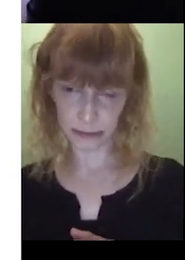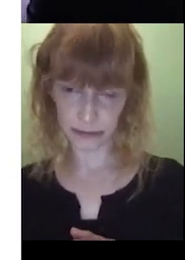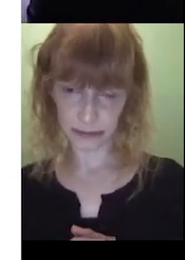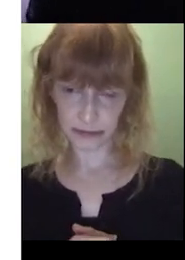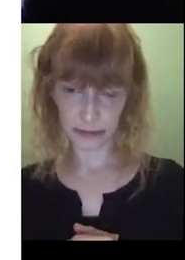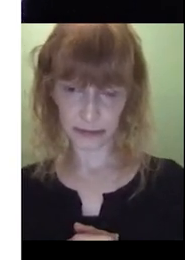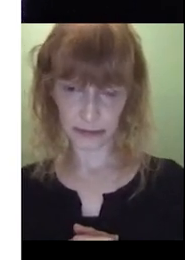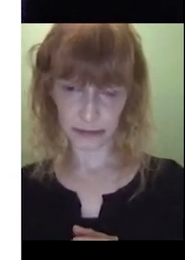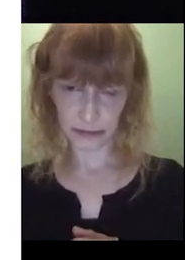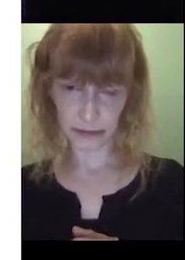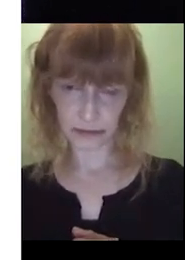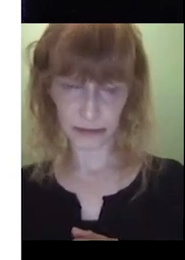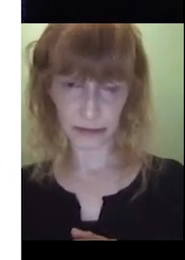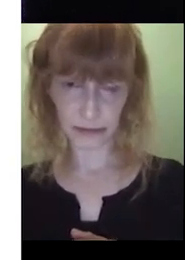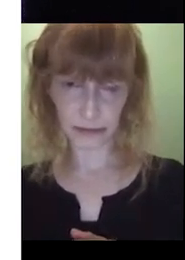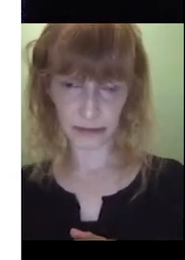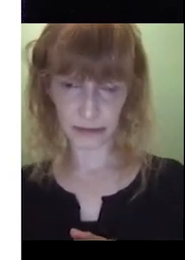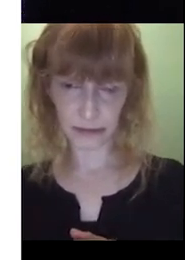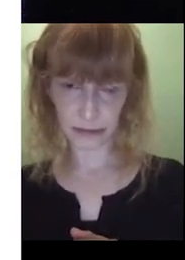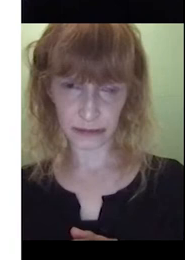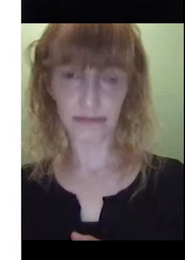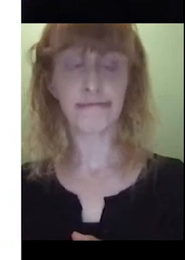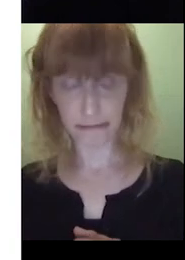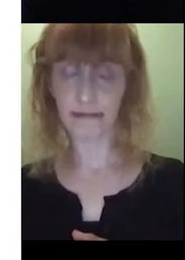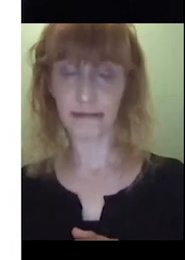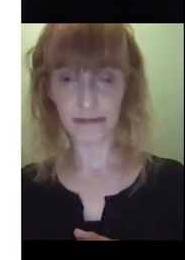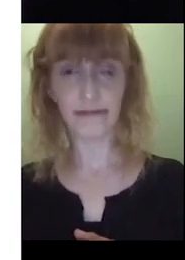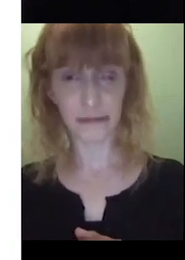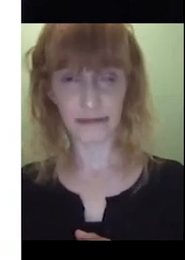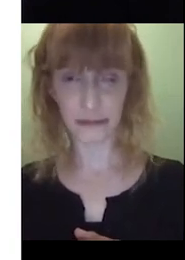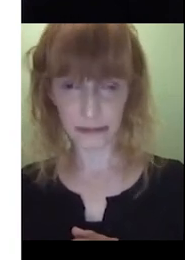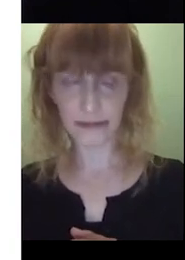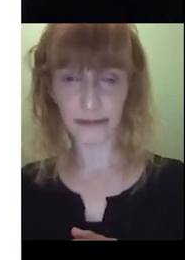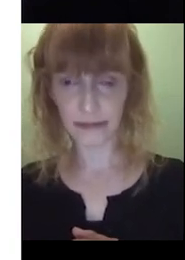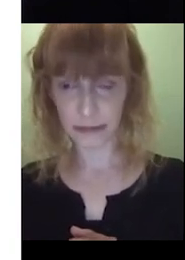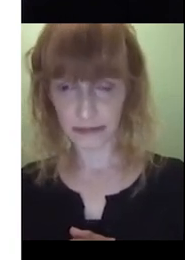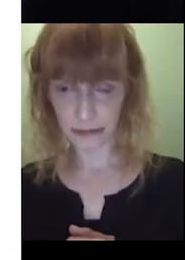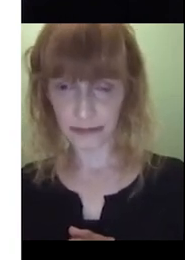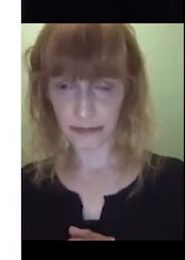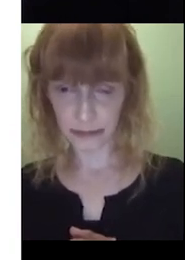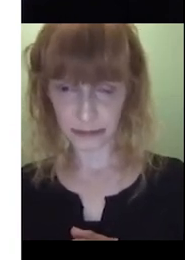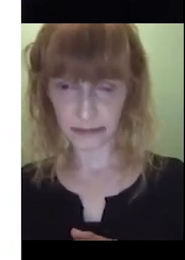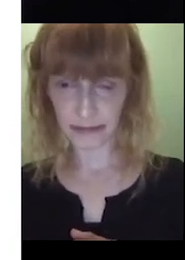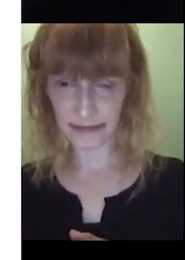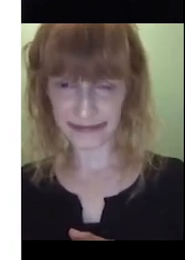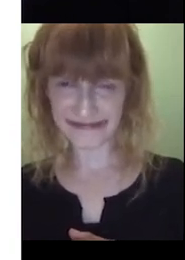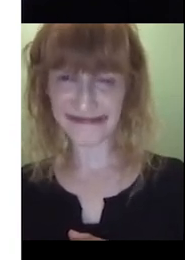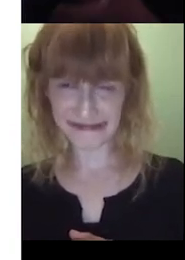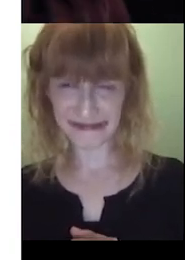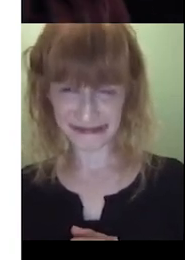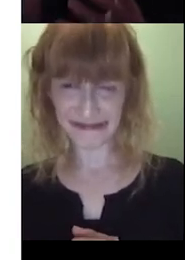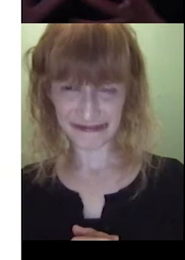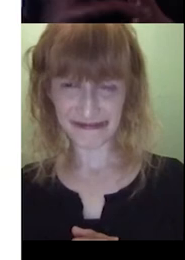thinking, okay, I want to model, new vocabulary that they don't know that's there that they can make sense of because there's a picture as well.